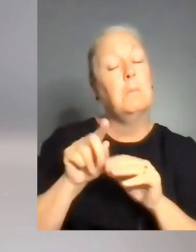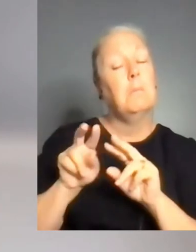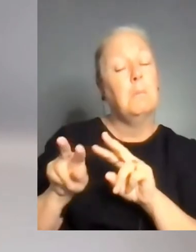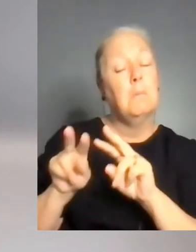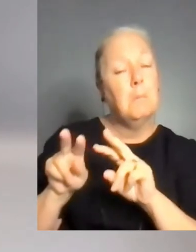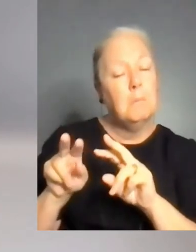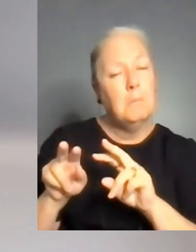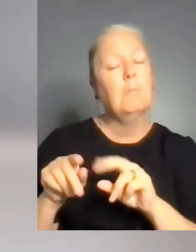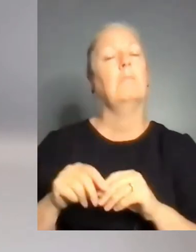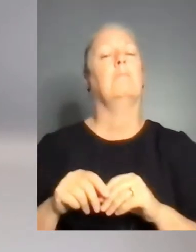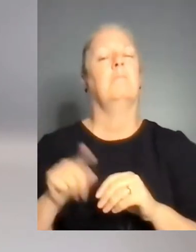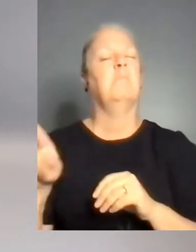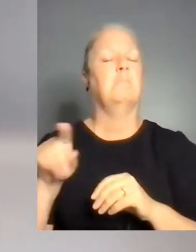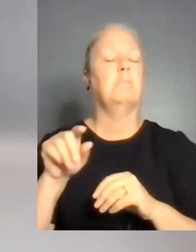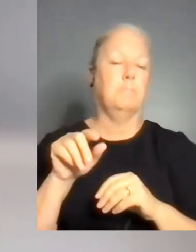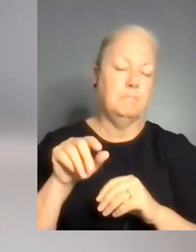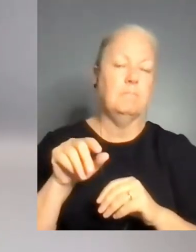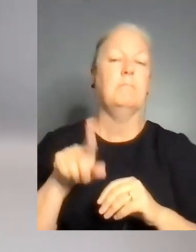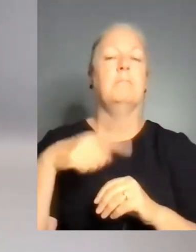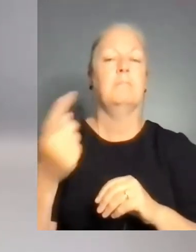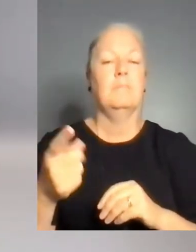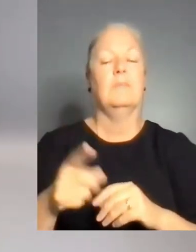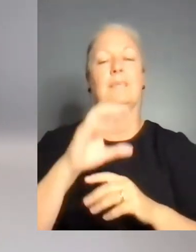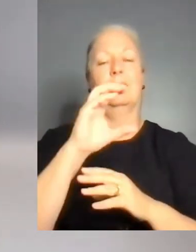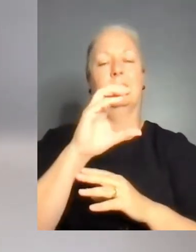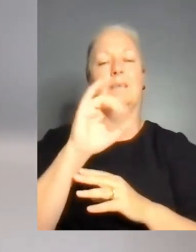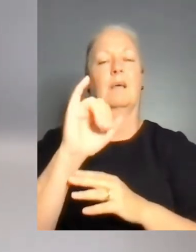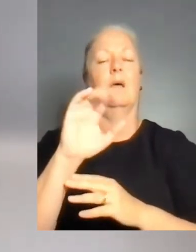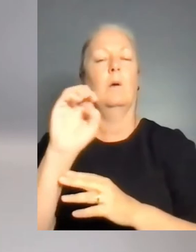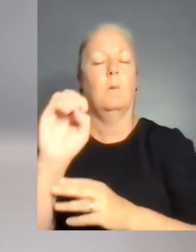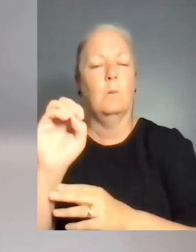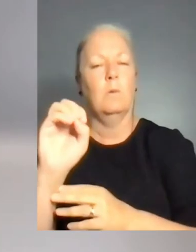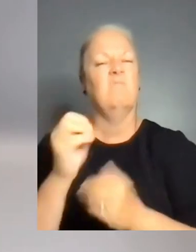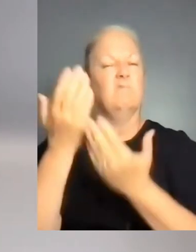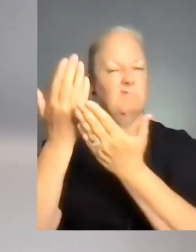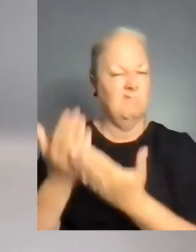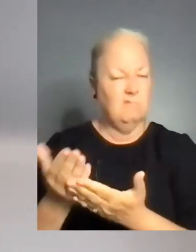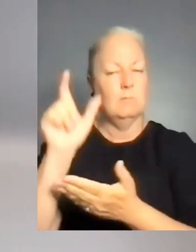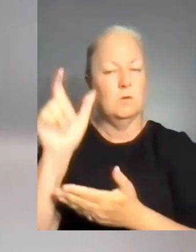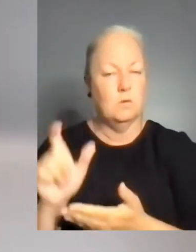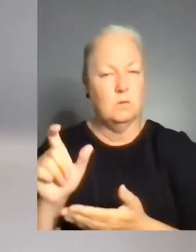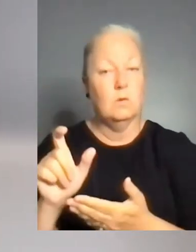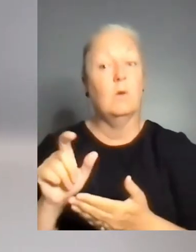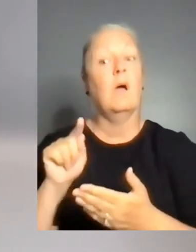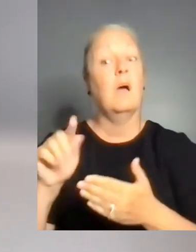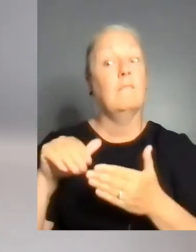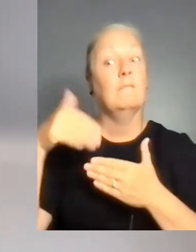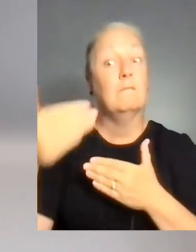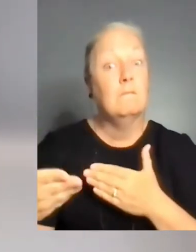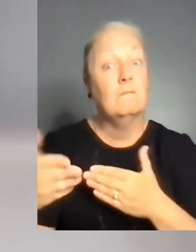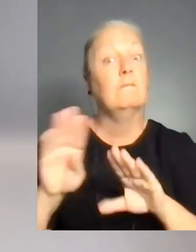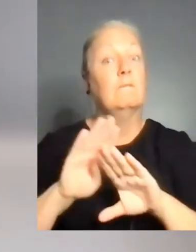by our co-CIO, Sandro Hirsch. And then, right after this video, you will be watching